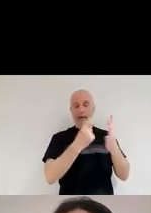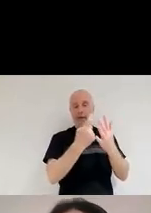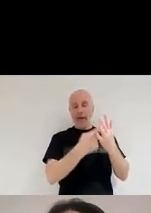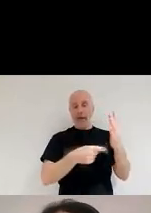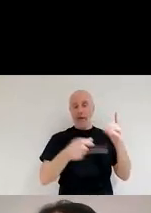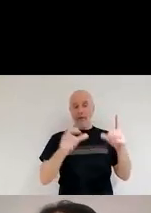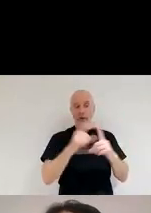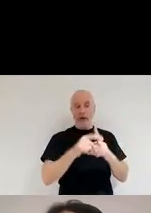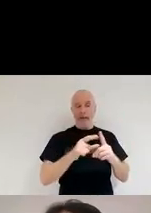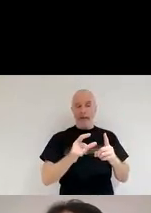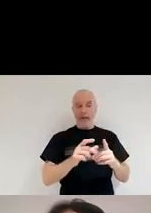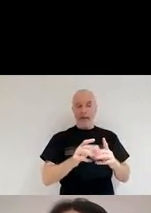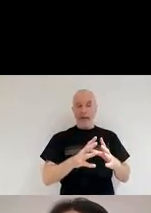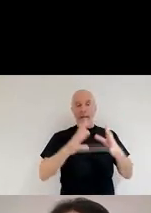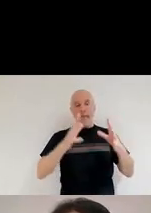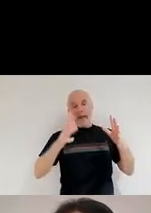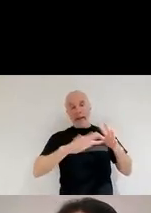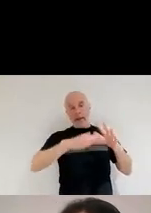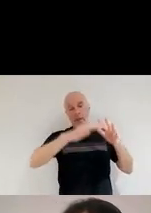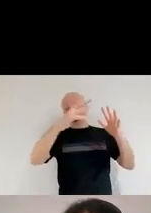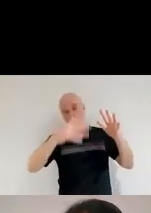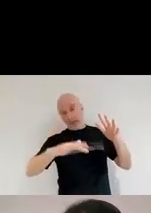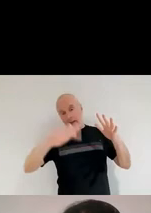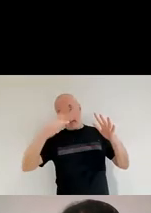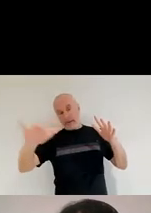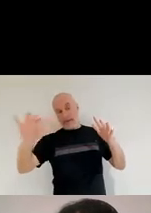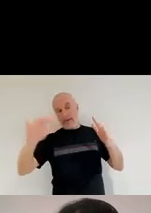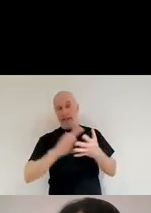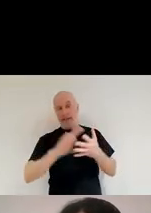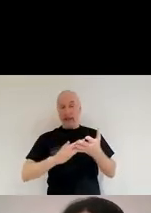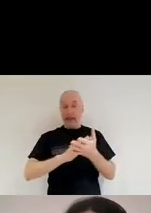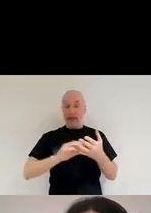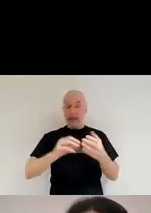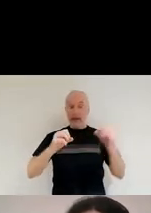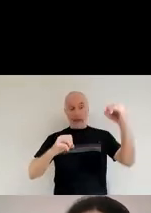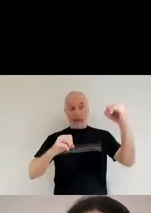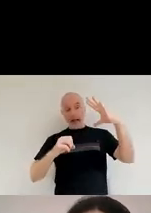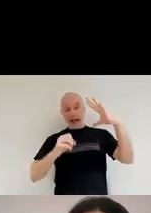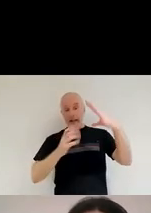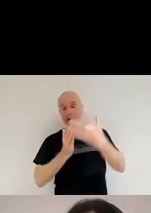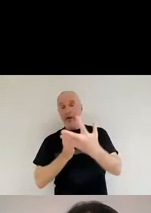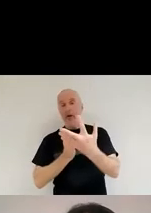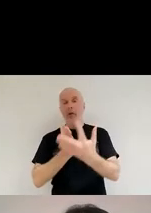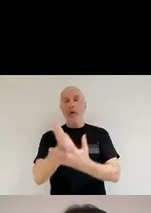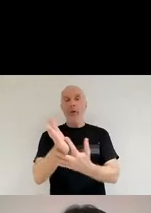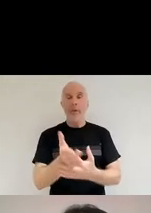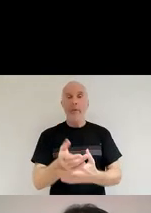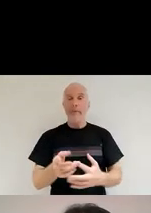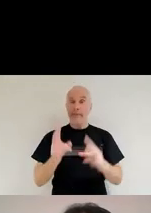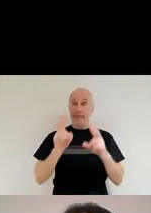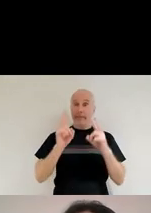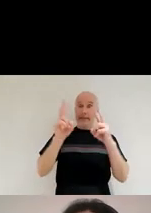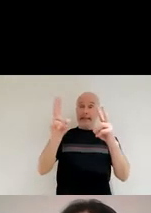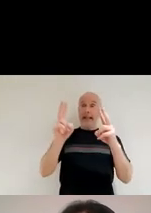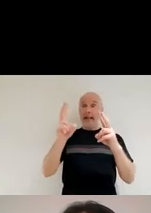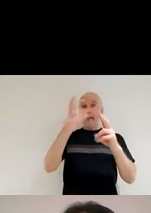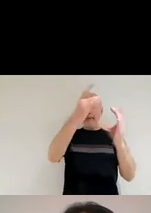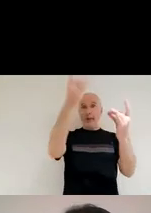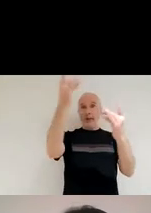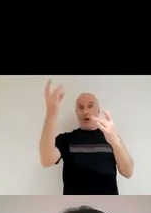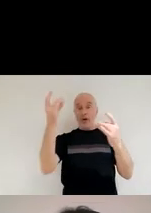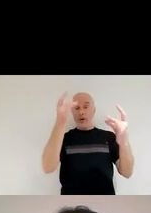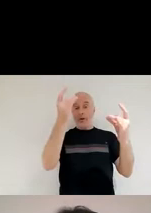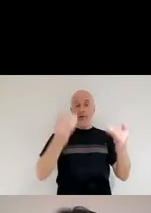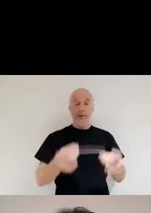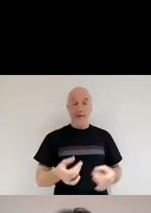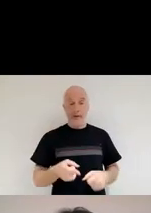wavelengths. So the light can just pass through the cloud. And you can see the stars now. So that's what we were seeing at the beginning of